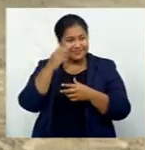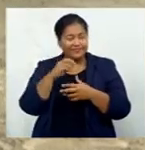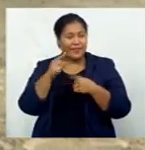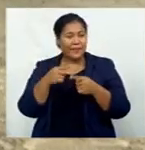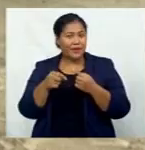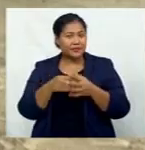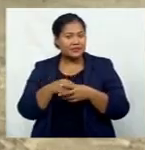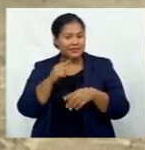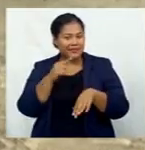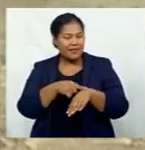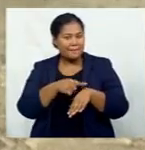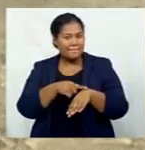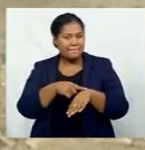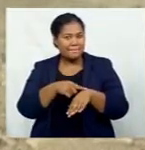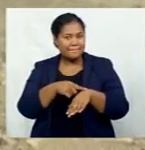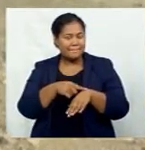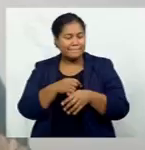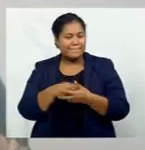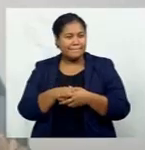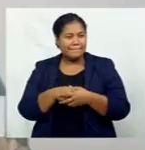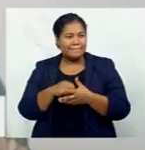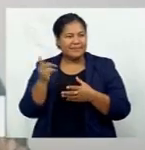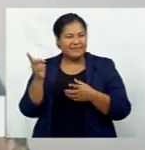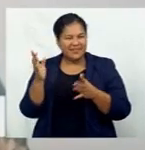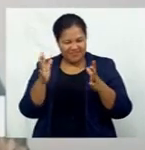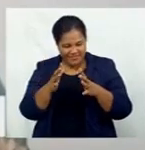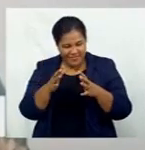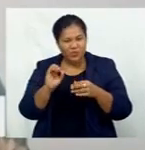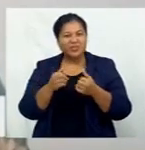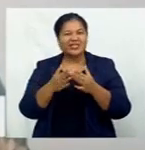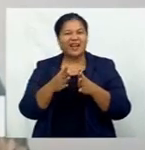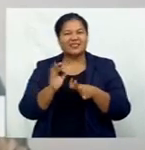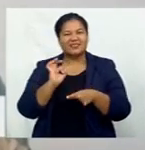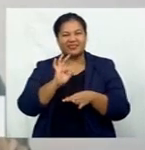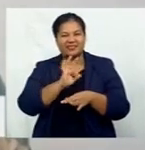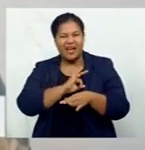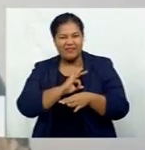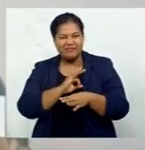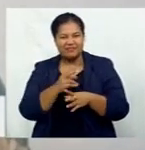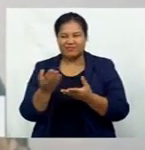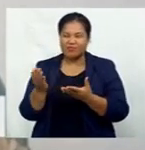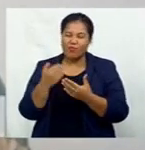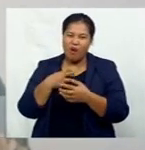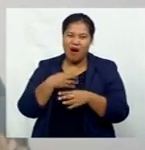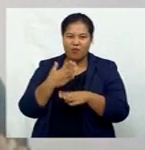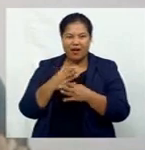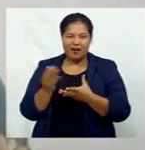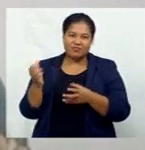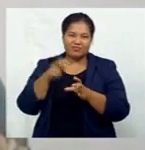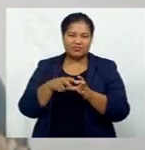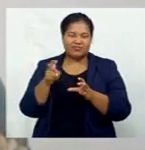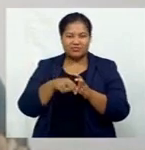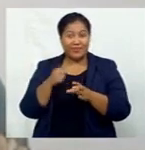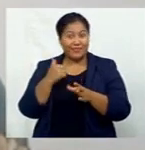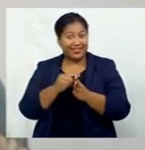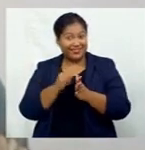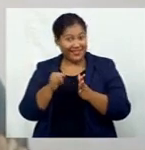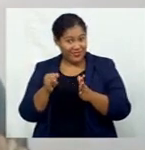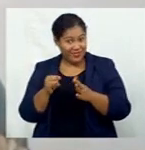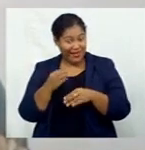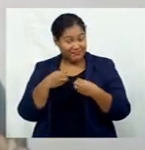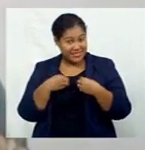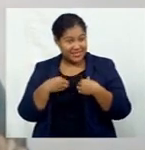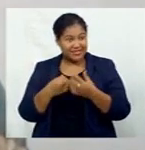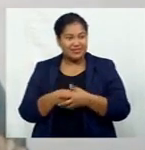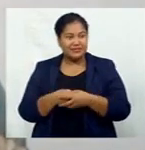the time it may take to re-employ and re-train employees and the structure of the industry of industry businesses